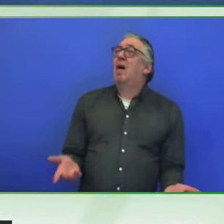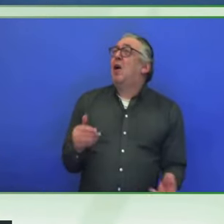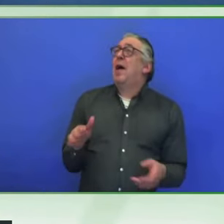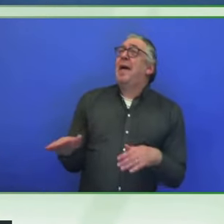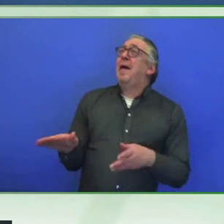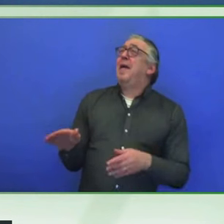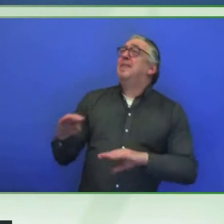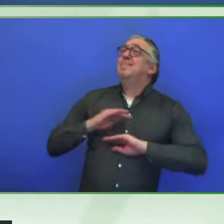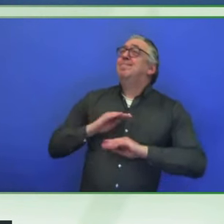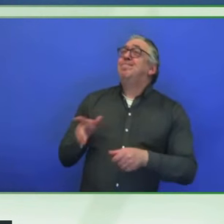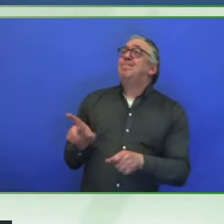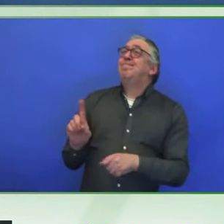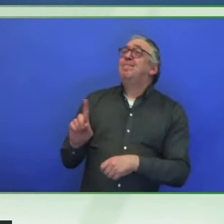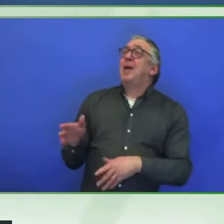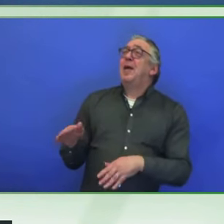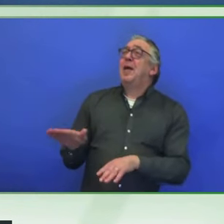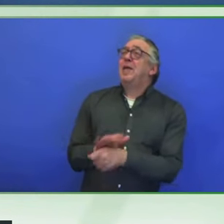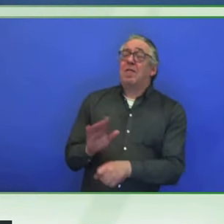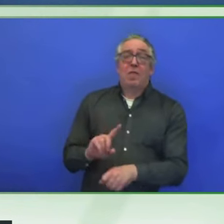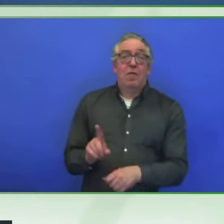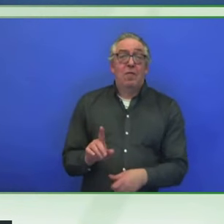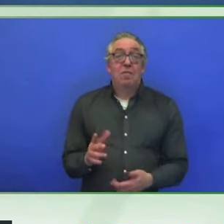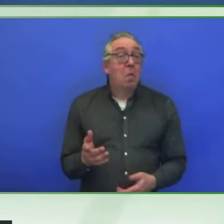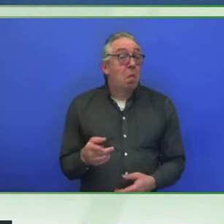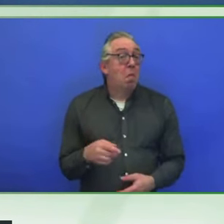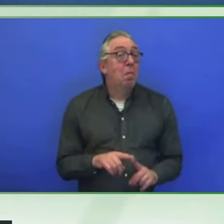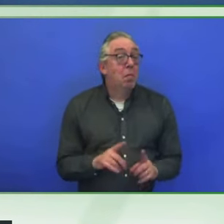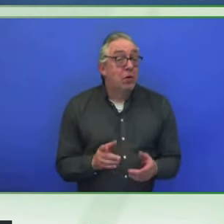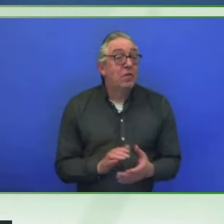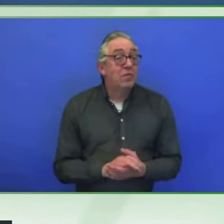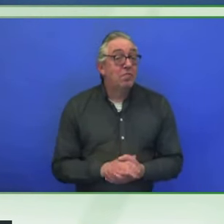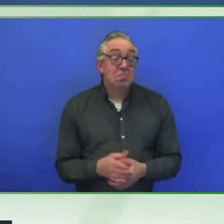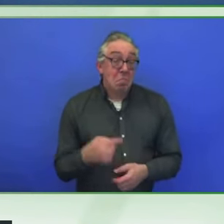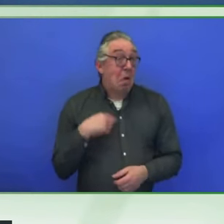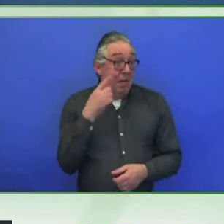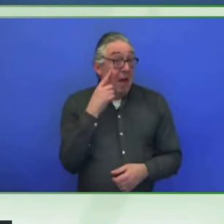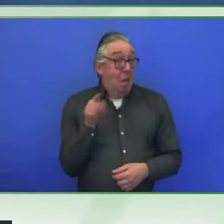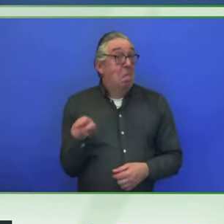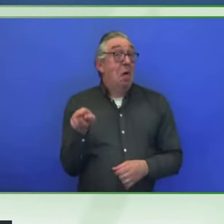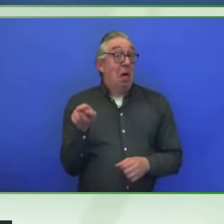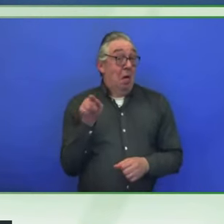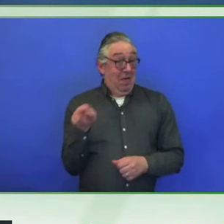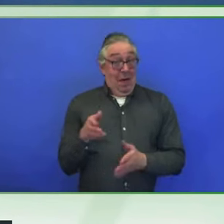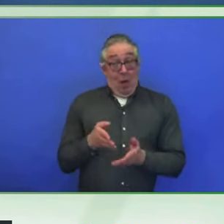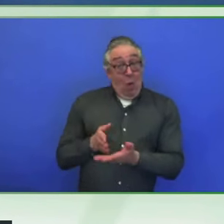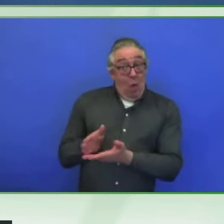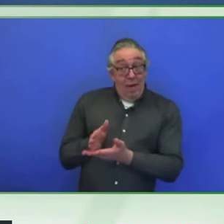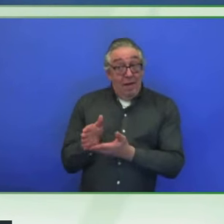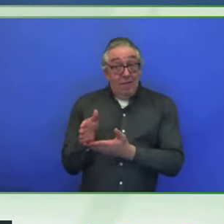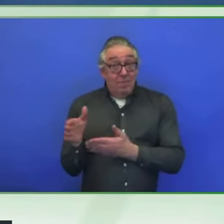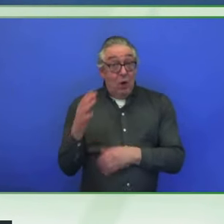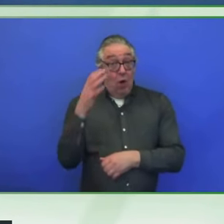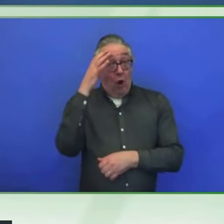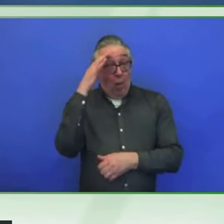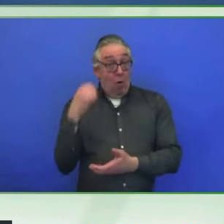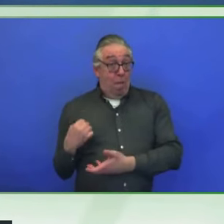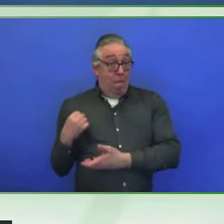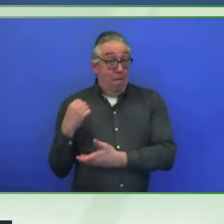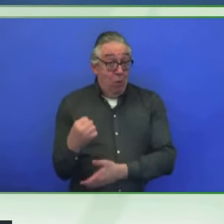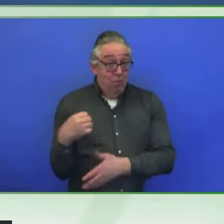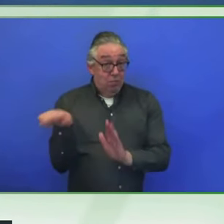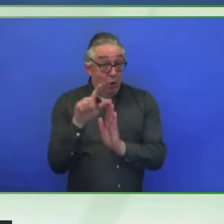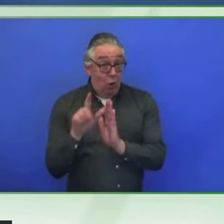the rights are being realized, uh, by initiative of